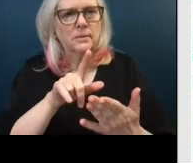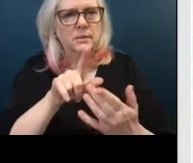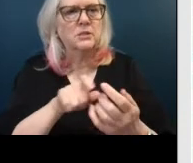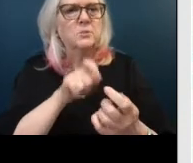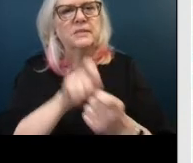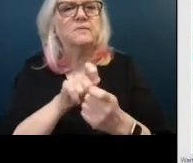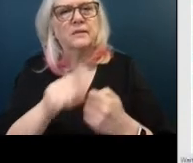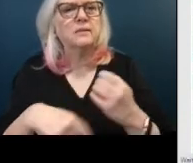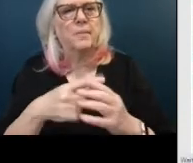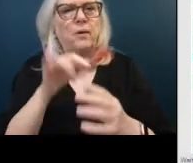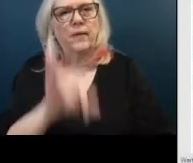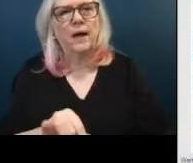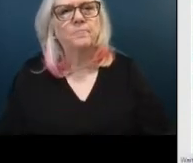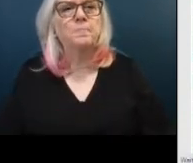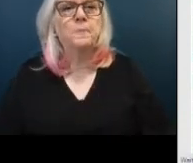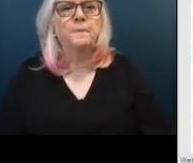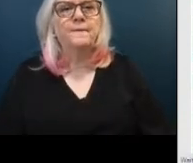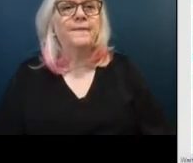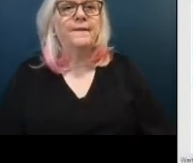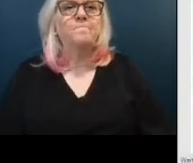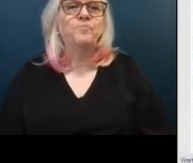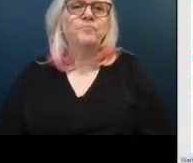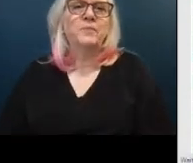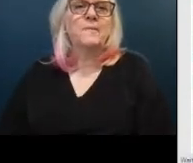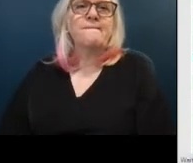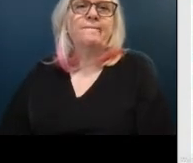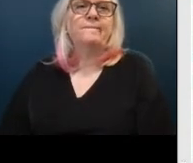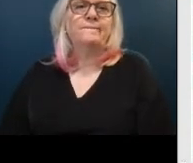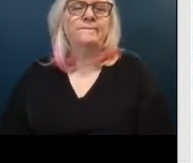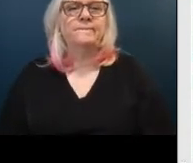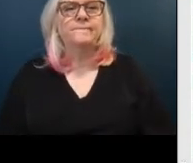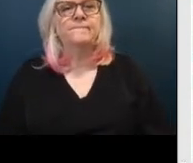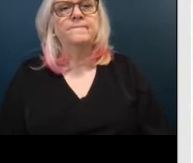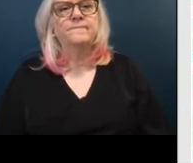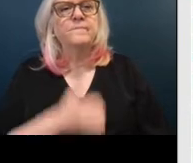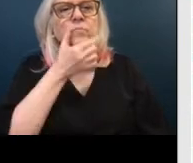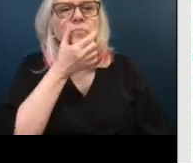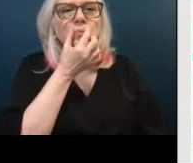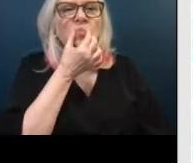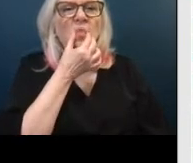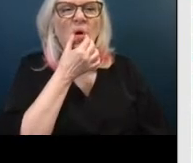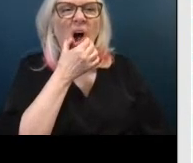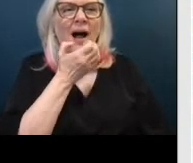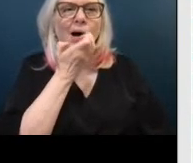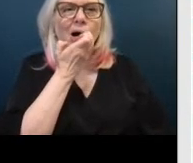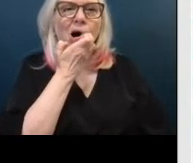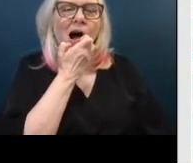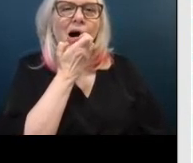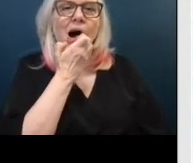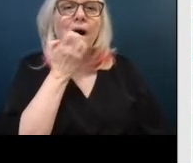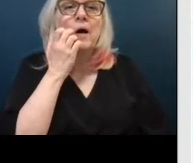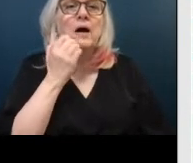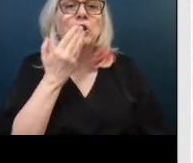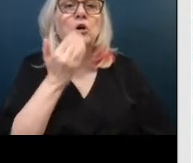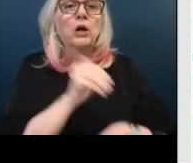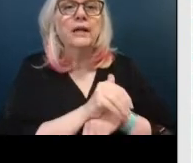good